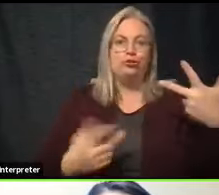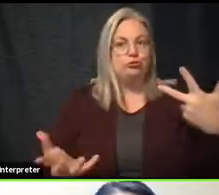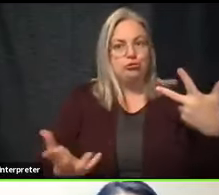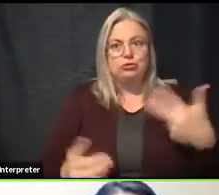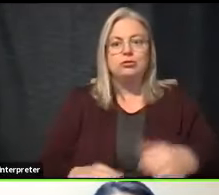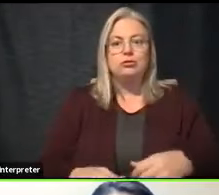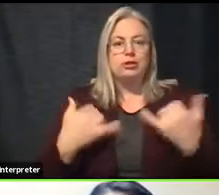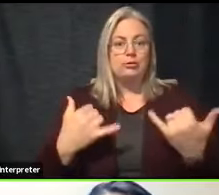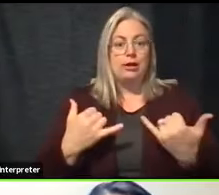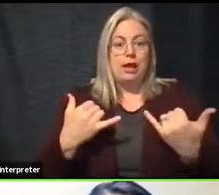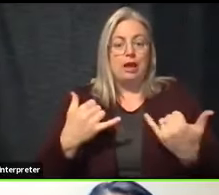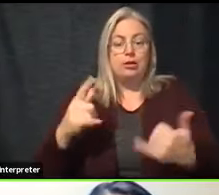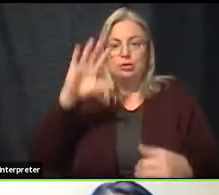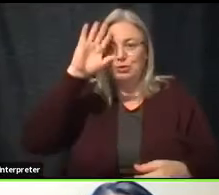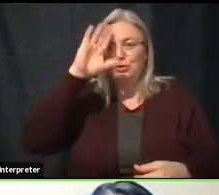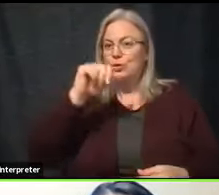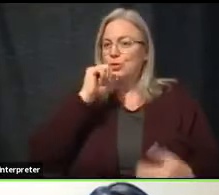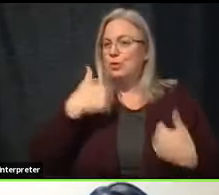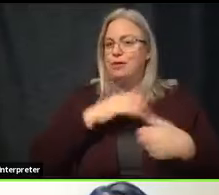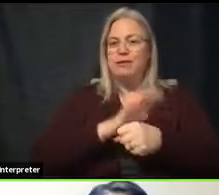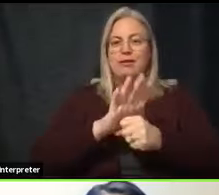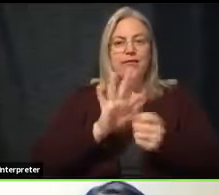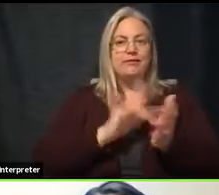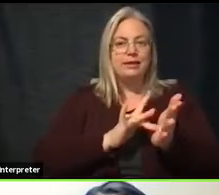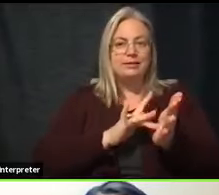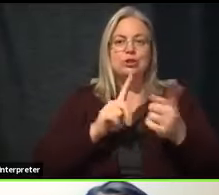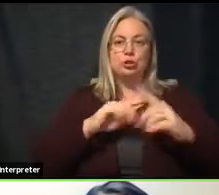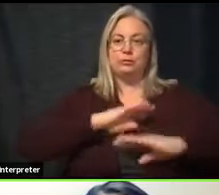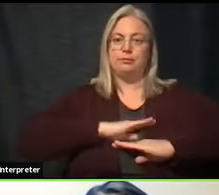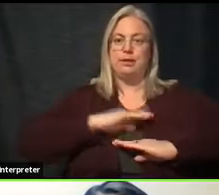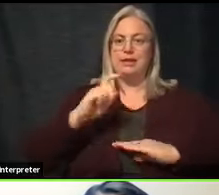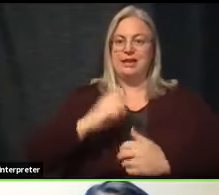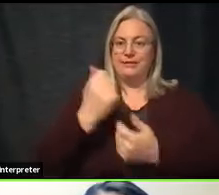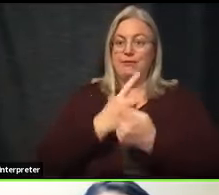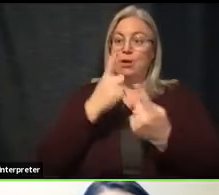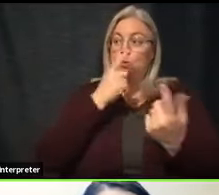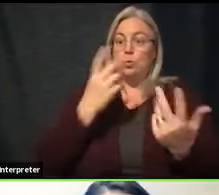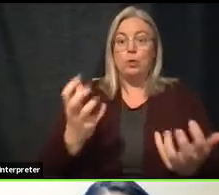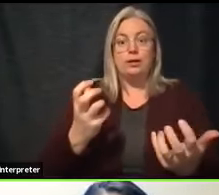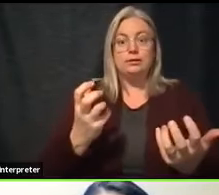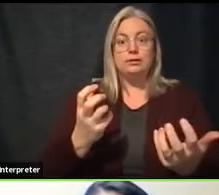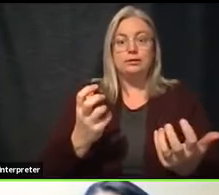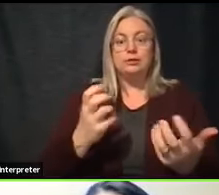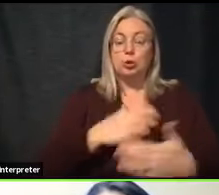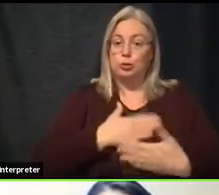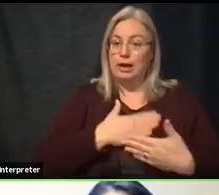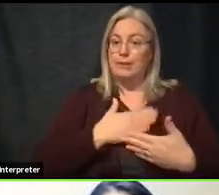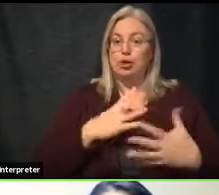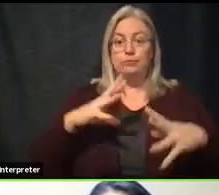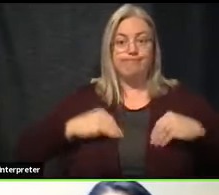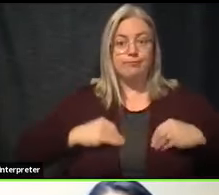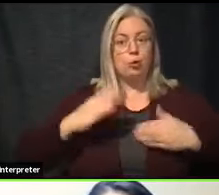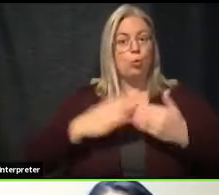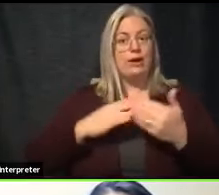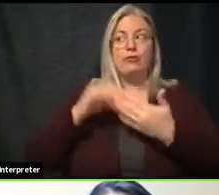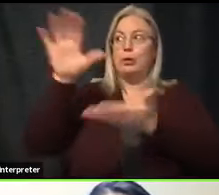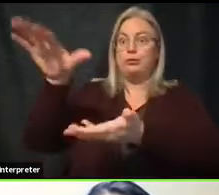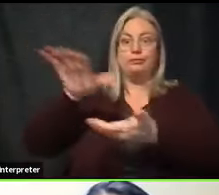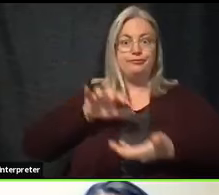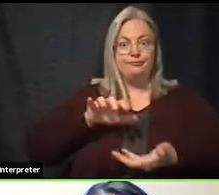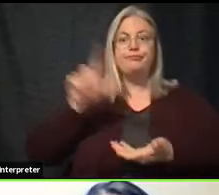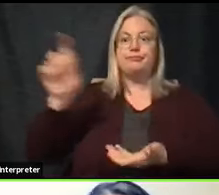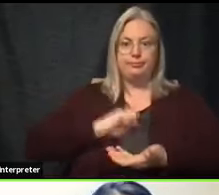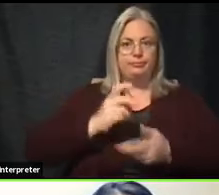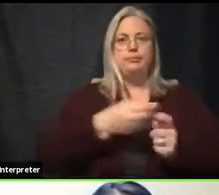At this point, as you know, we don't have enough vaccine to meet the need of everybody who wants it. So we are happy to take whatever we can get in our hands